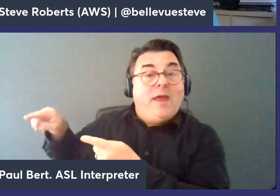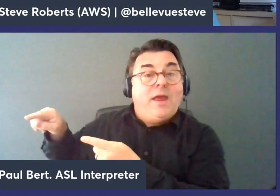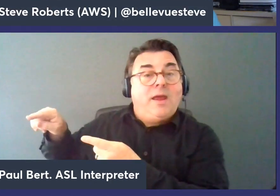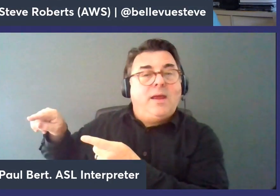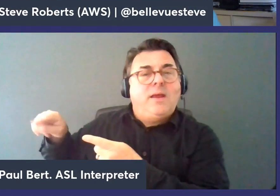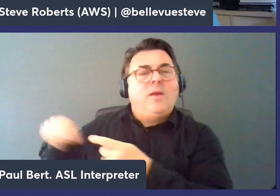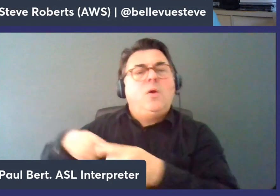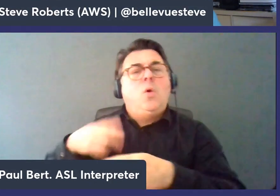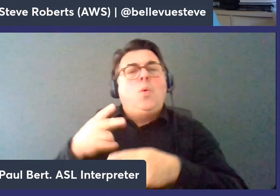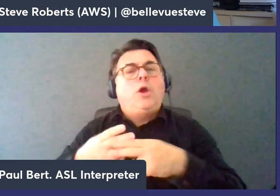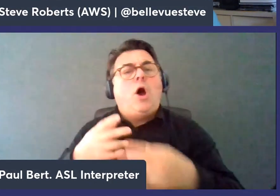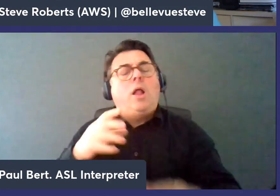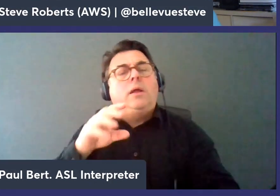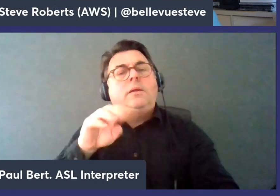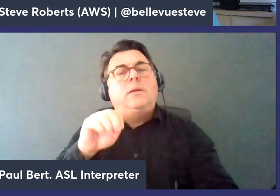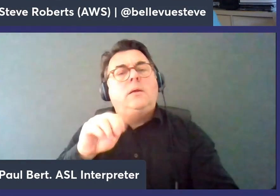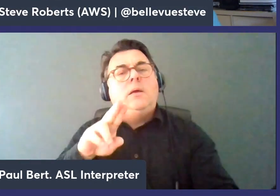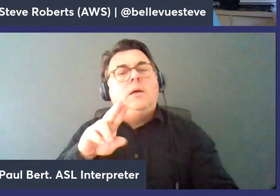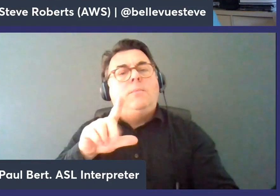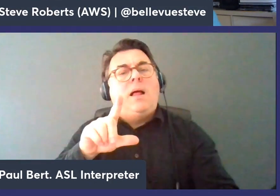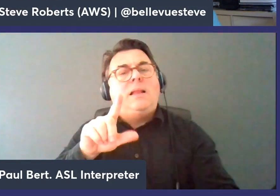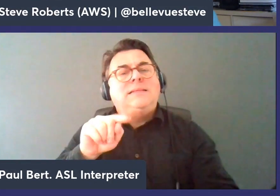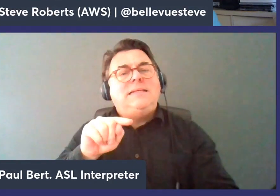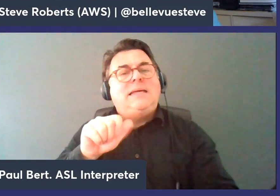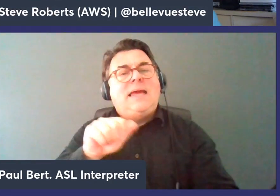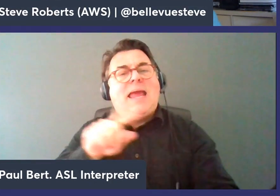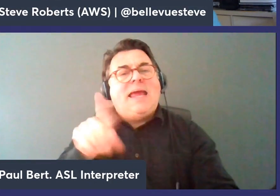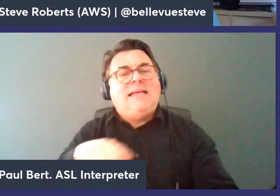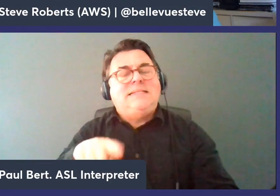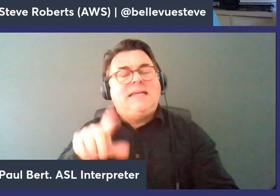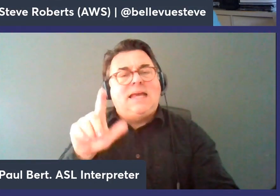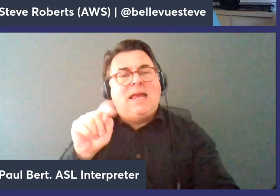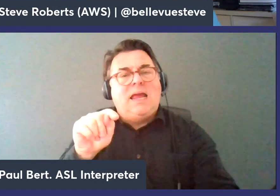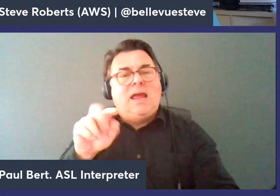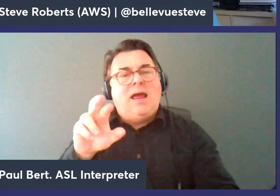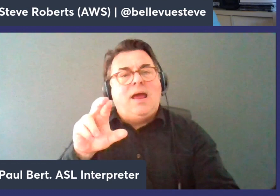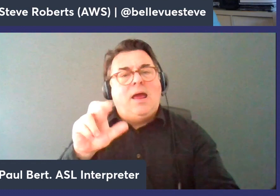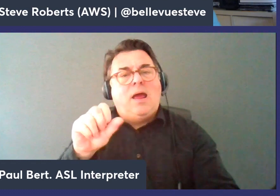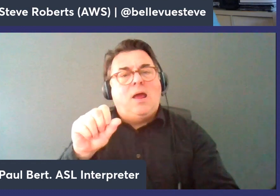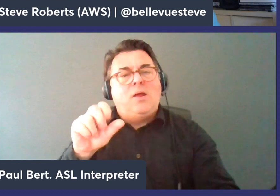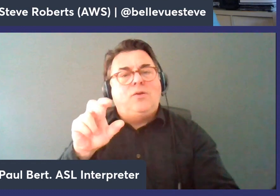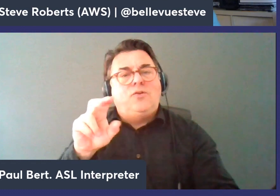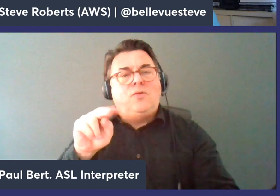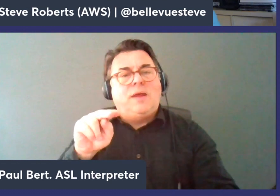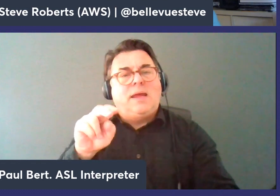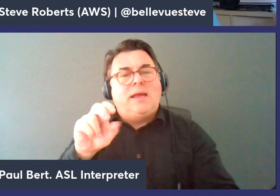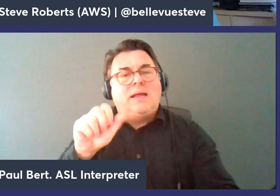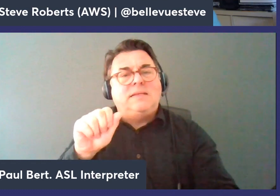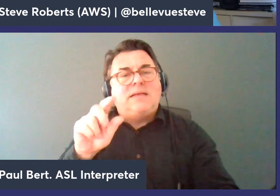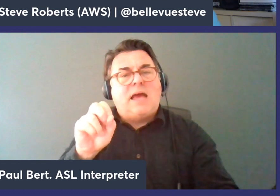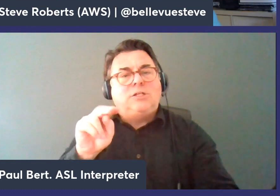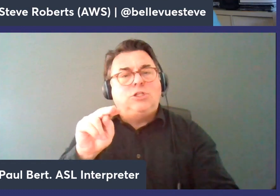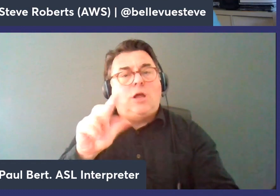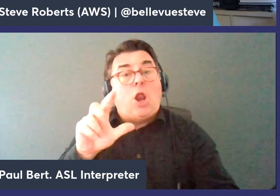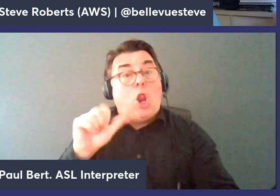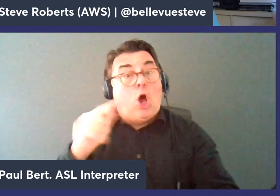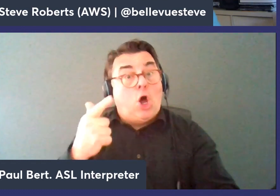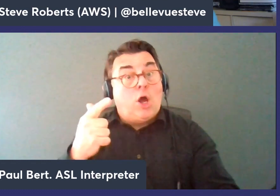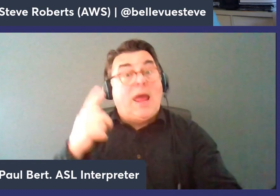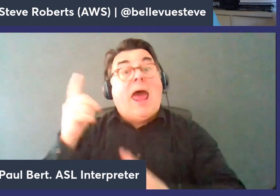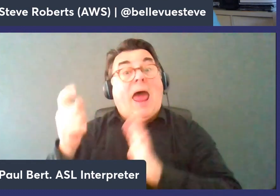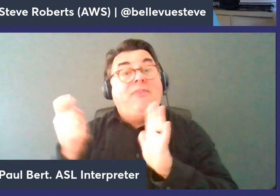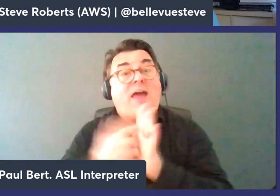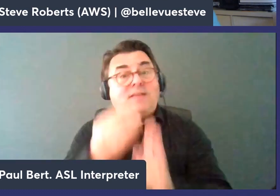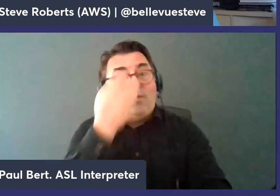multi az transaction log that's the name of the service so when that data is written to that multi az transaction log that's when we acknowledge the right to the